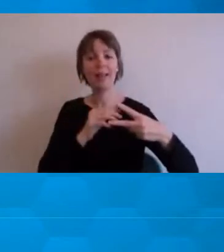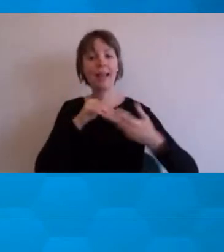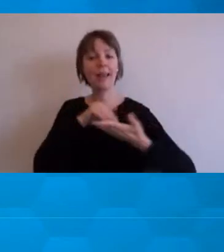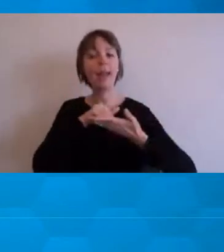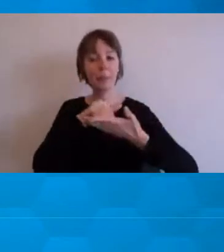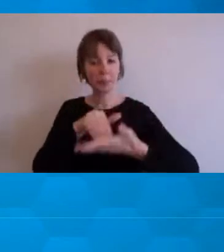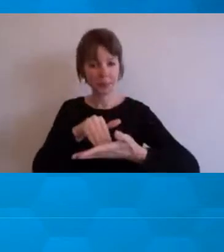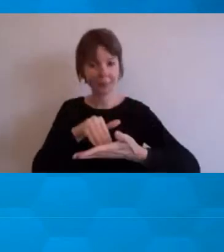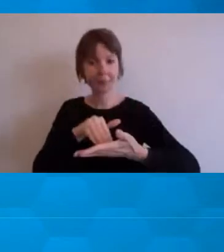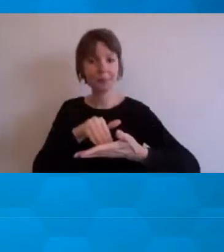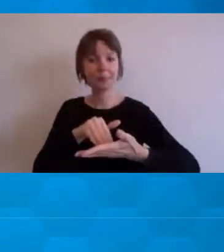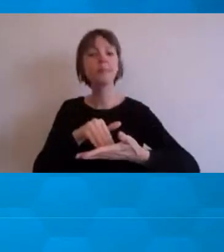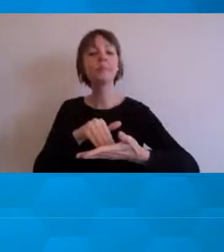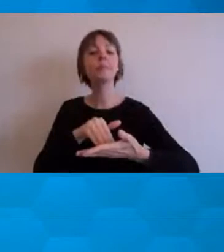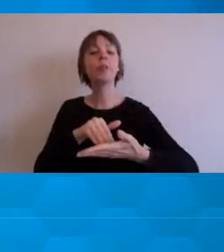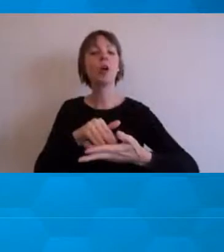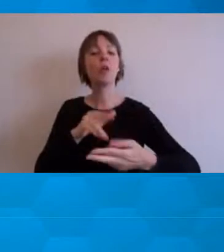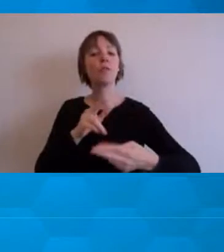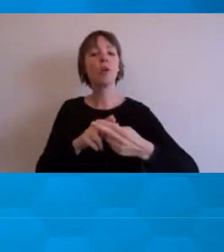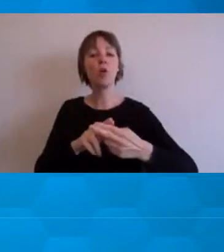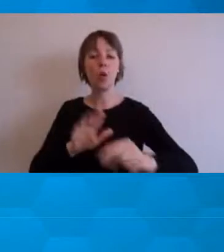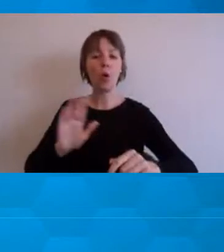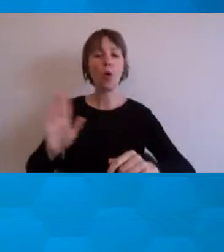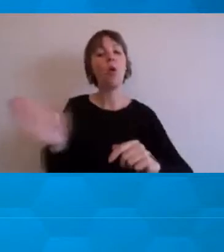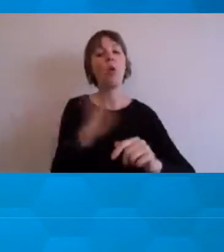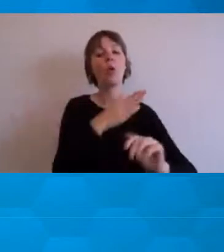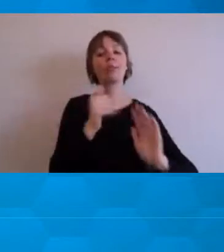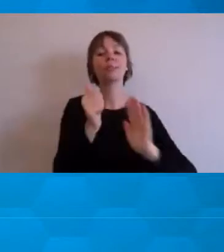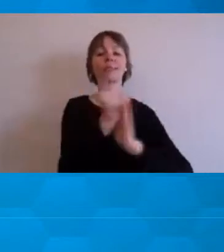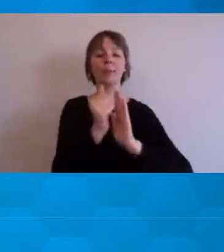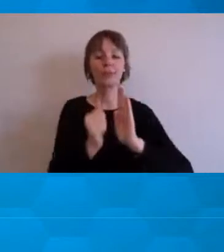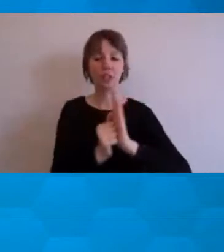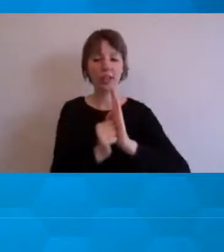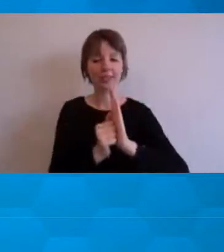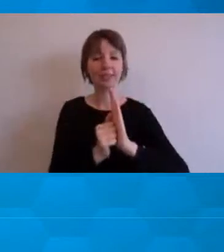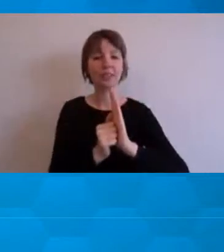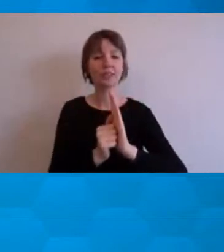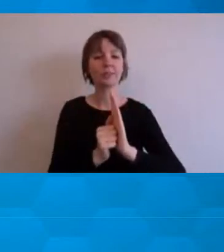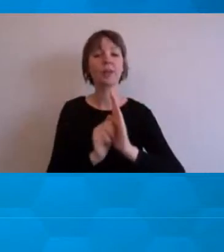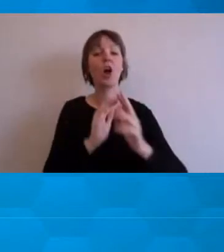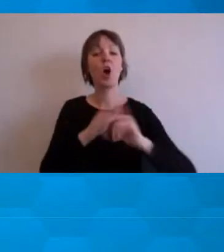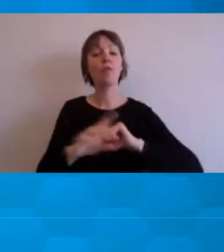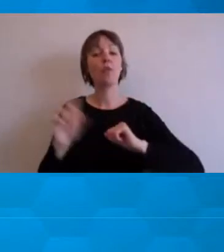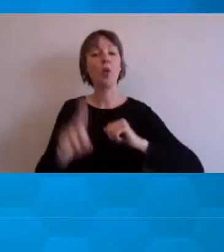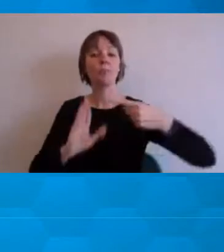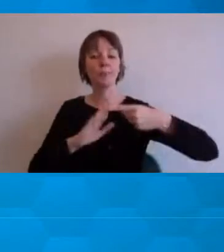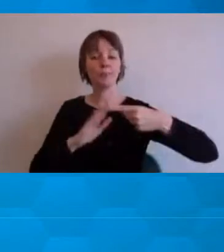the board, across all of our subject areas, and that is around planning an organization.